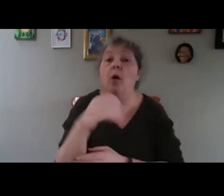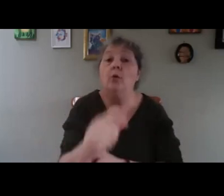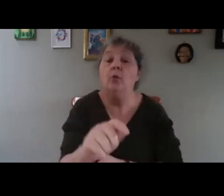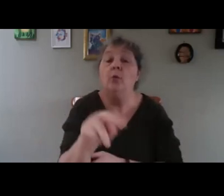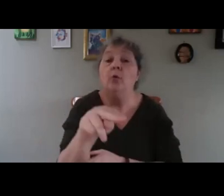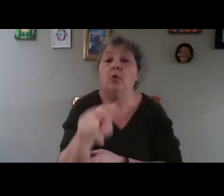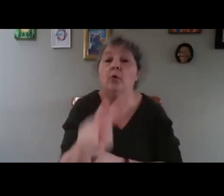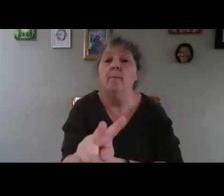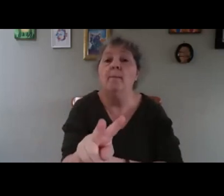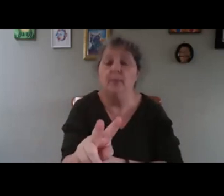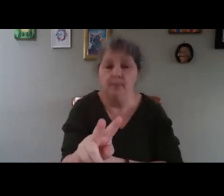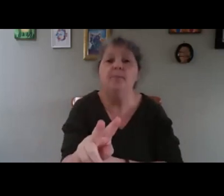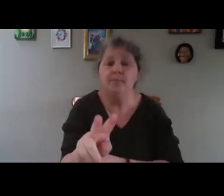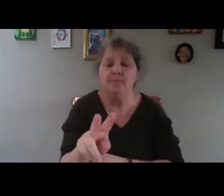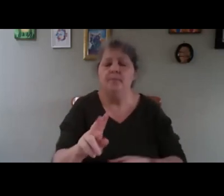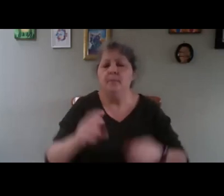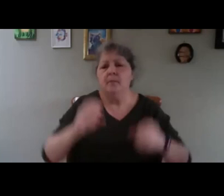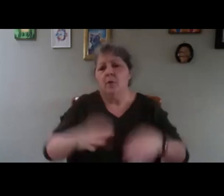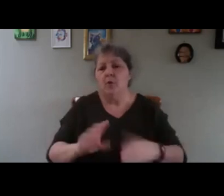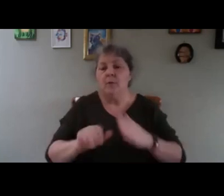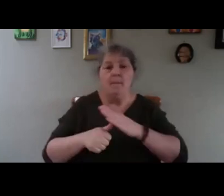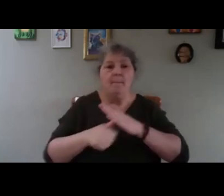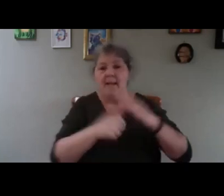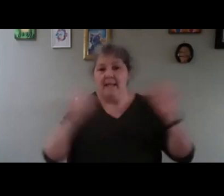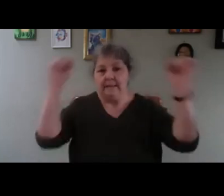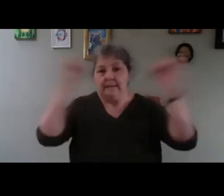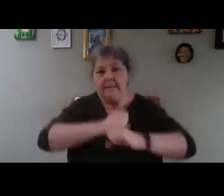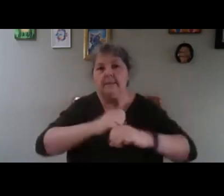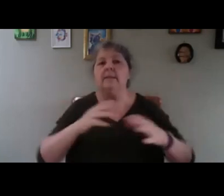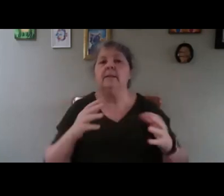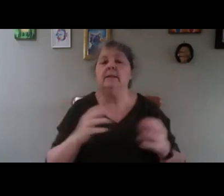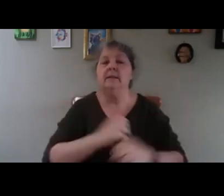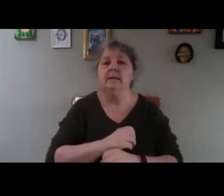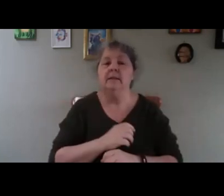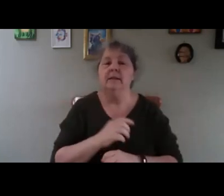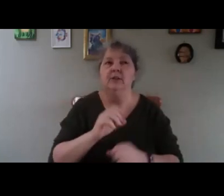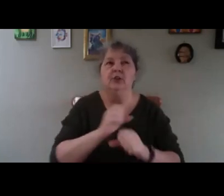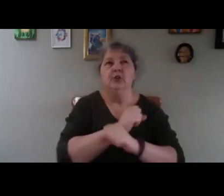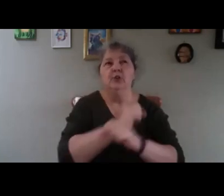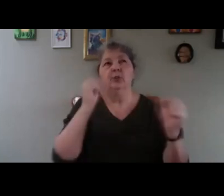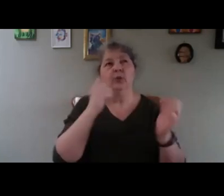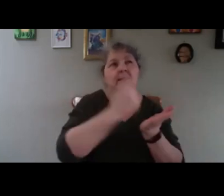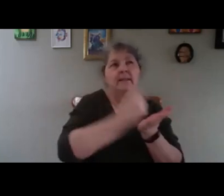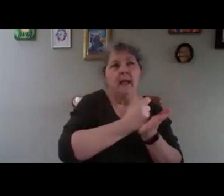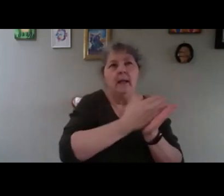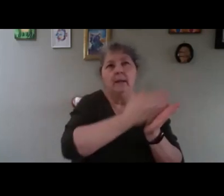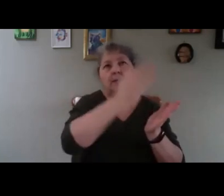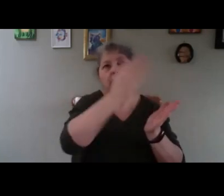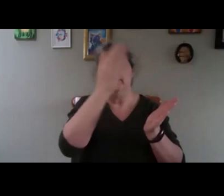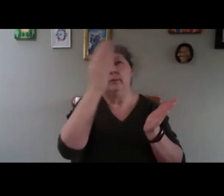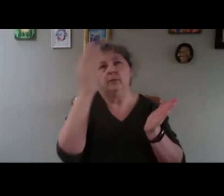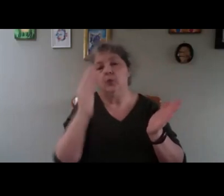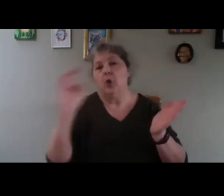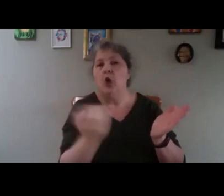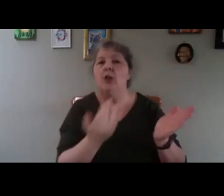But, of course, the main season would be between the springtime, between spring to early summer.